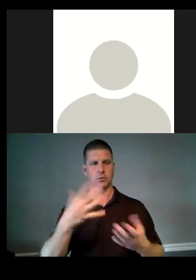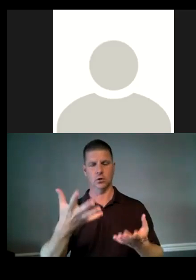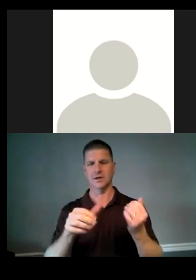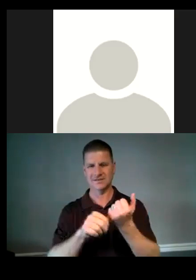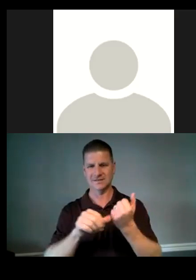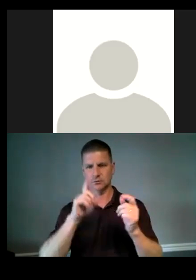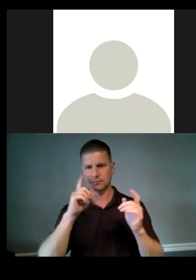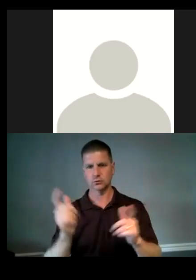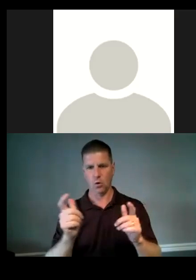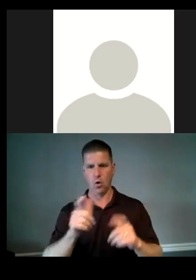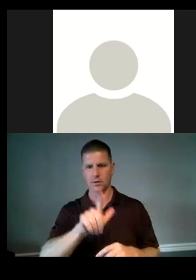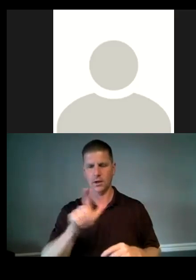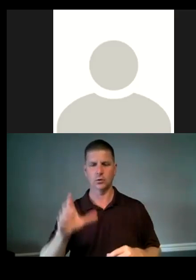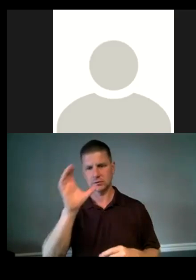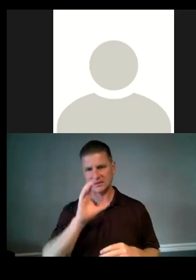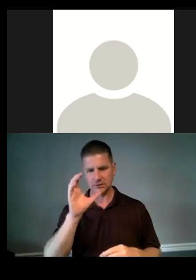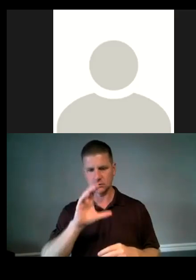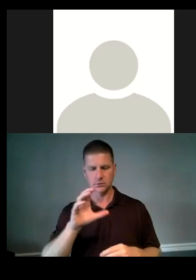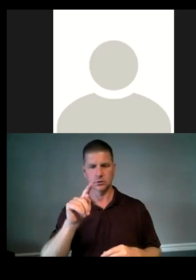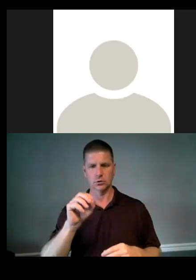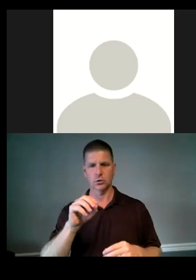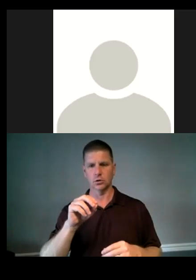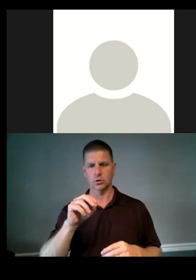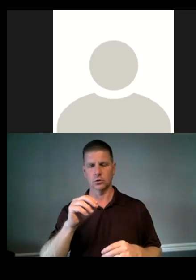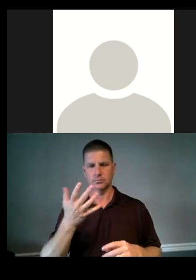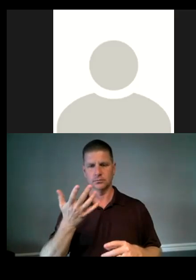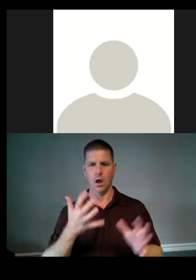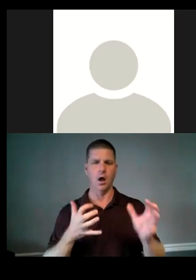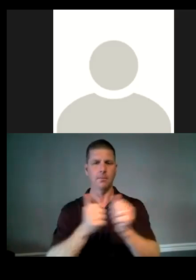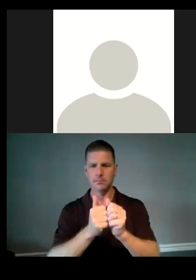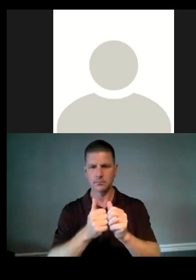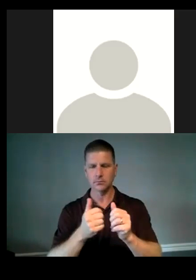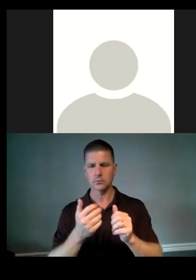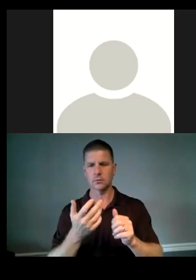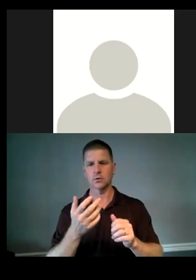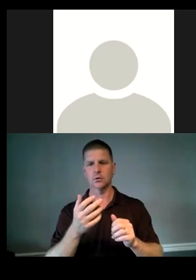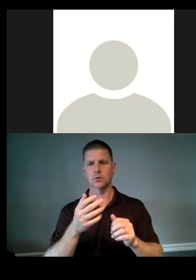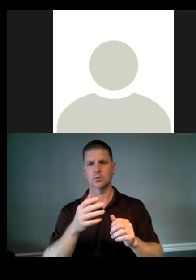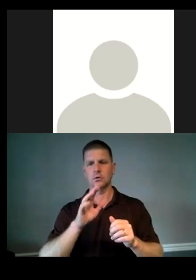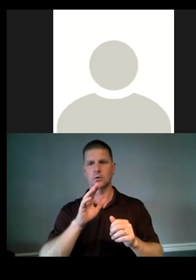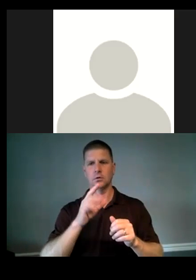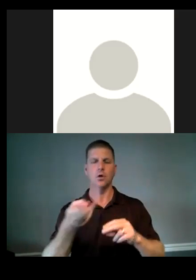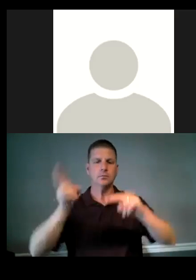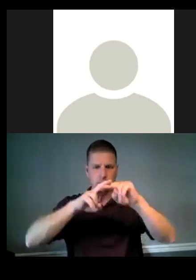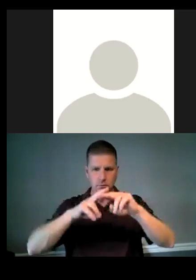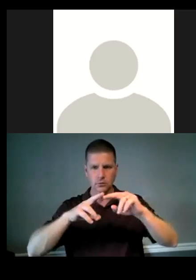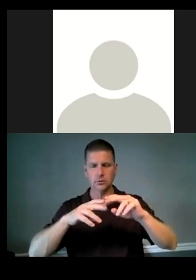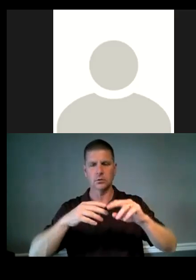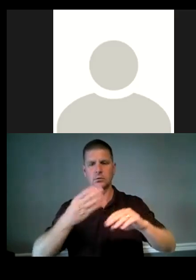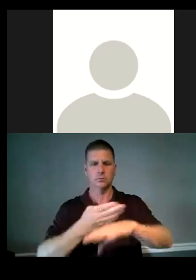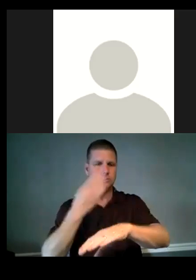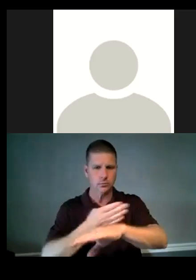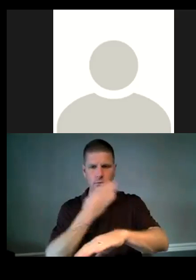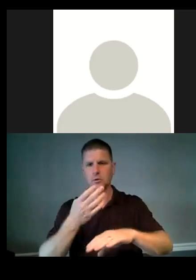to small landlords seeking to upgrade their, um, their properties and importantly, uh,